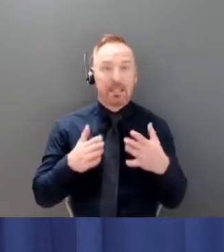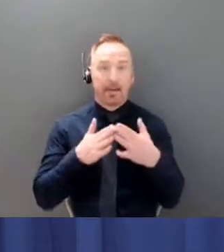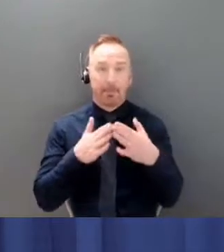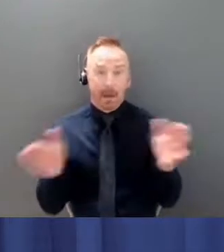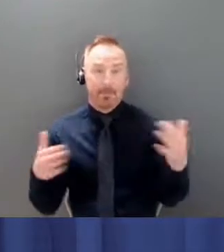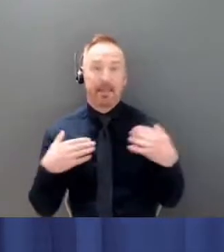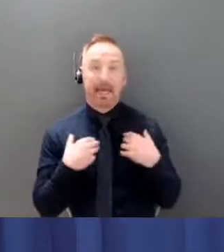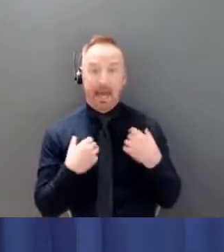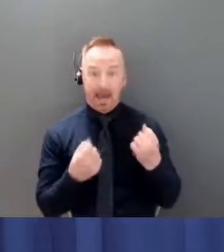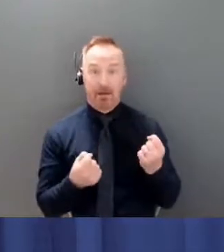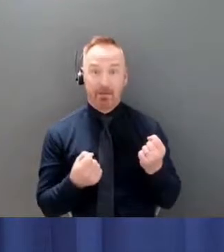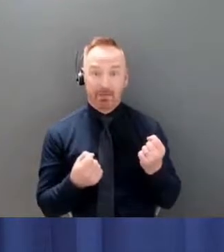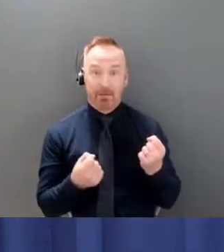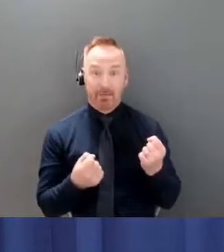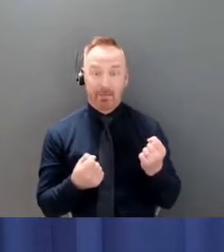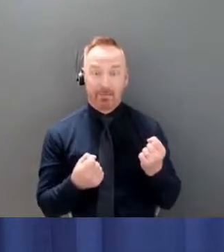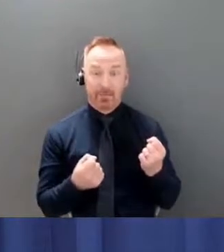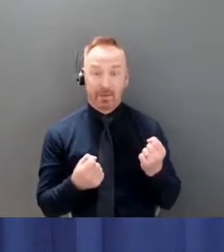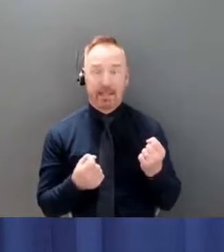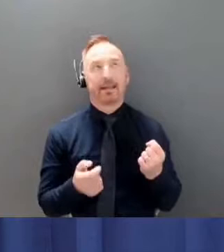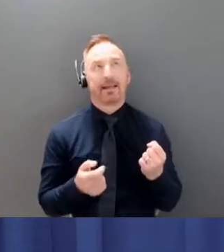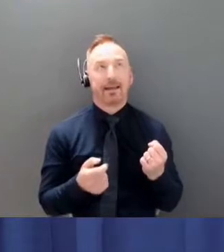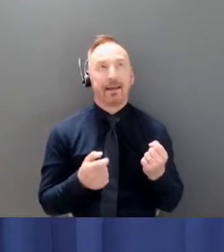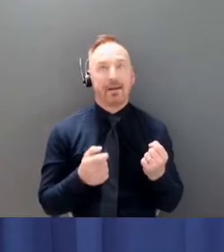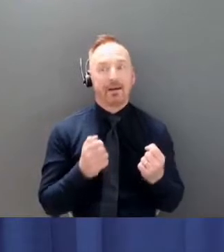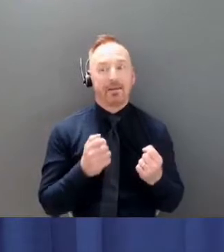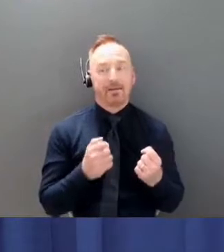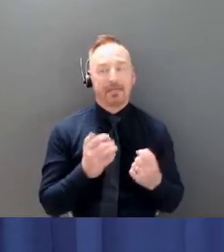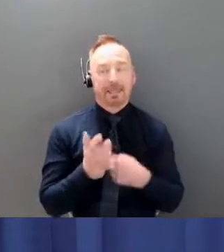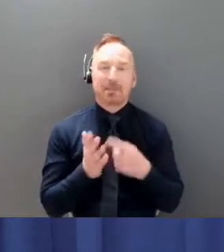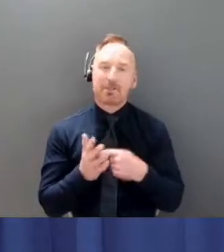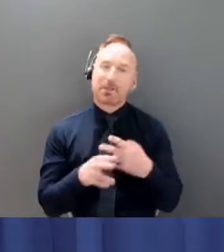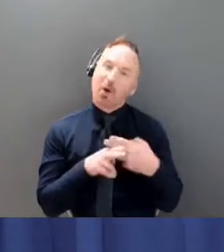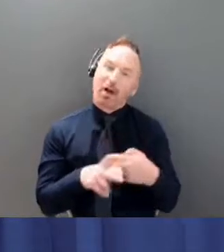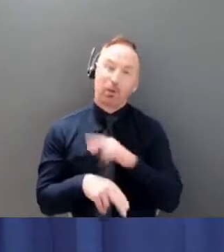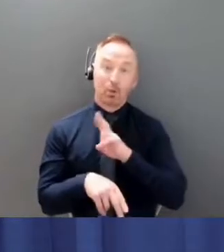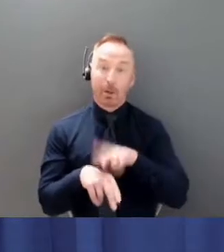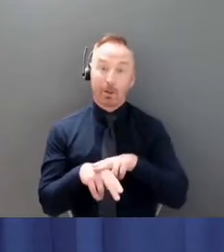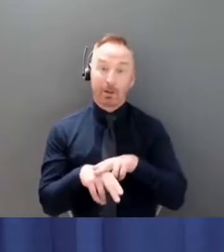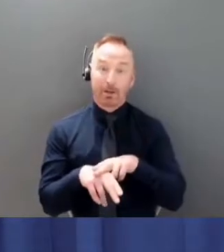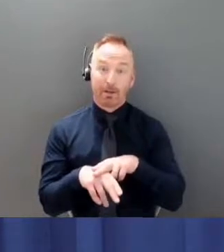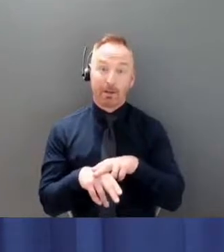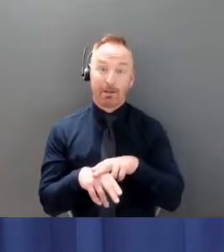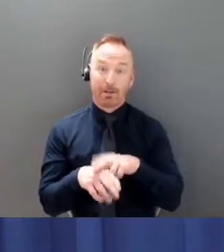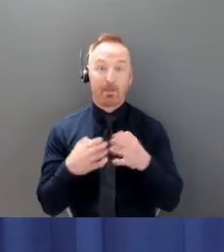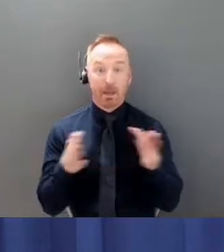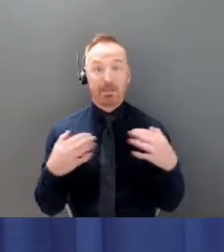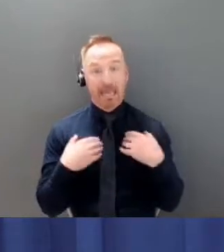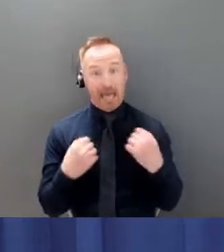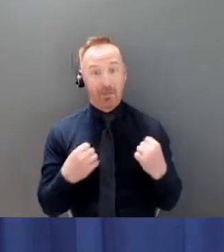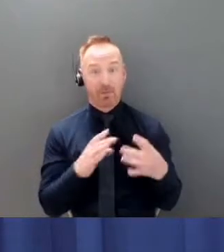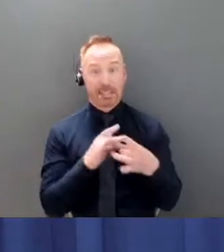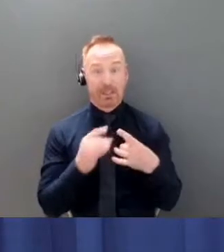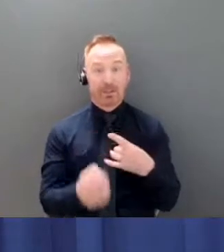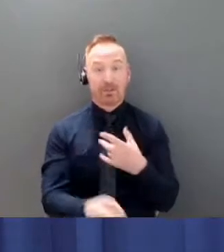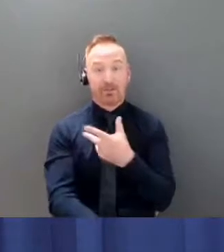You might say normal public health in terms of normal vaccinations, maternal